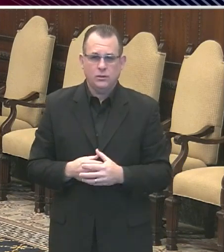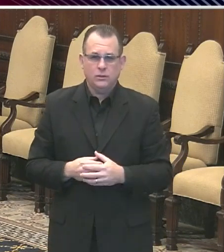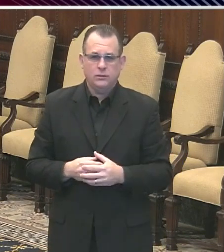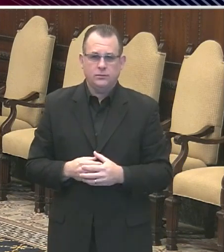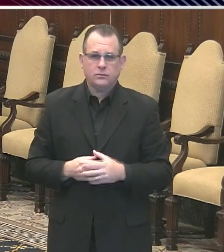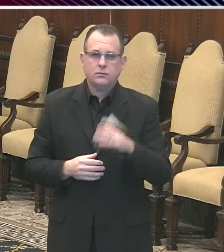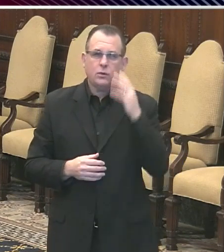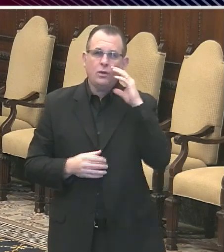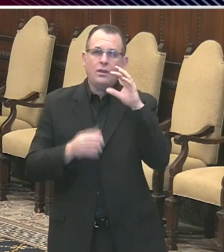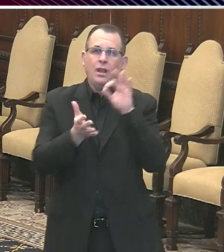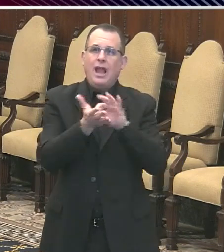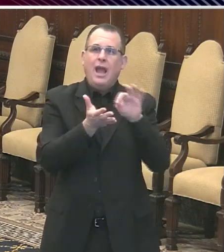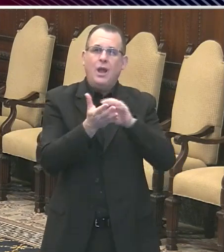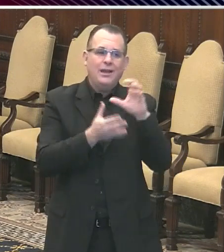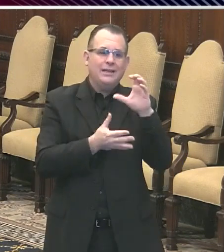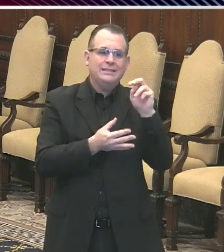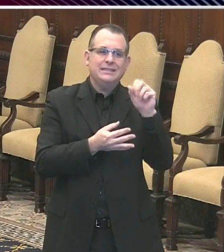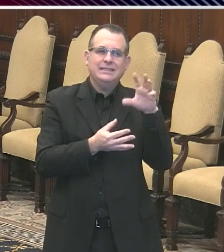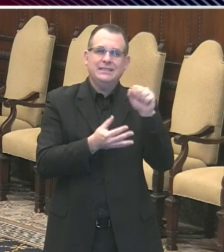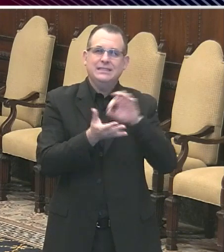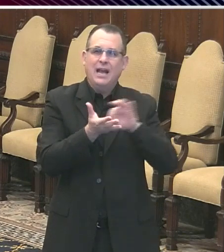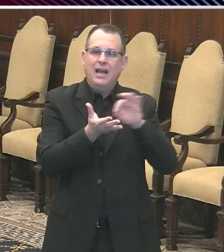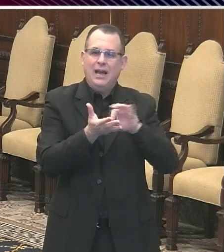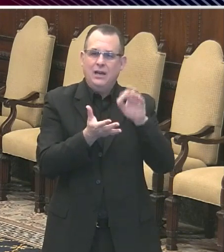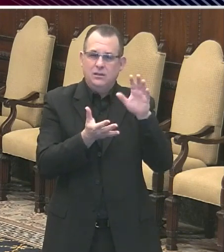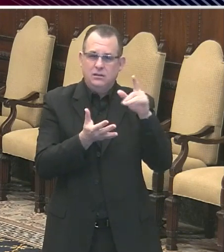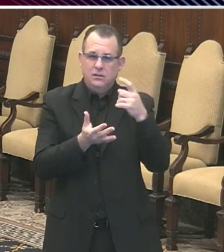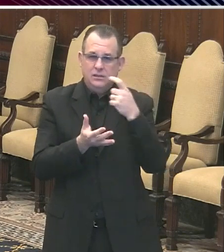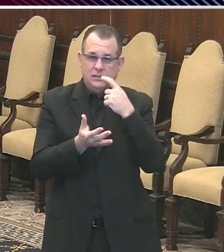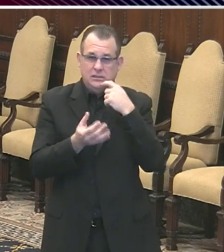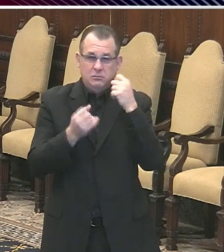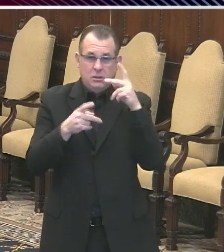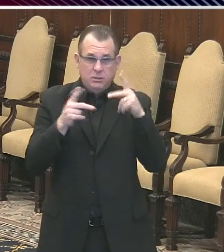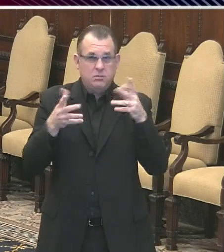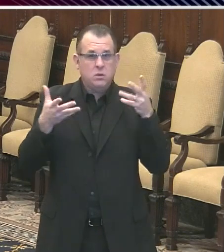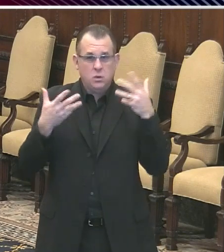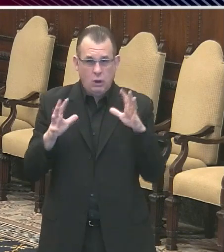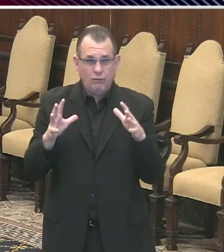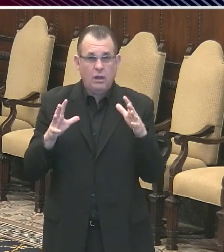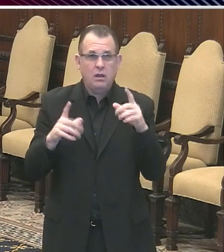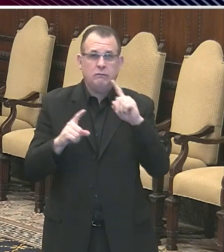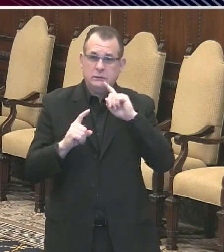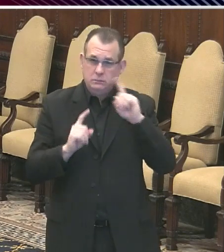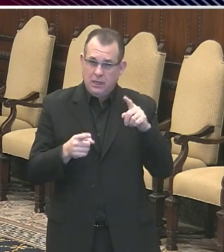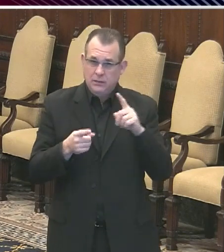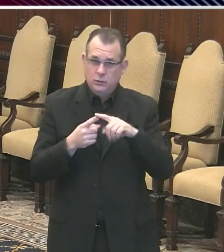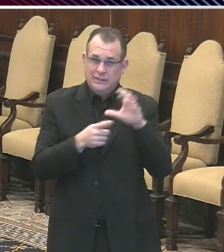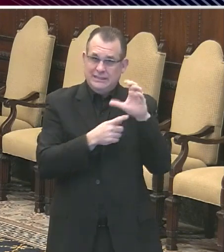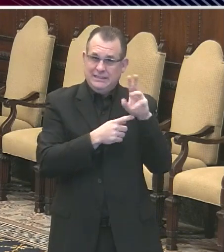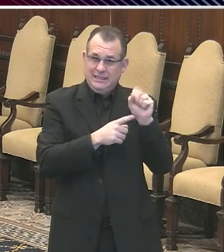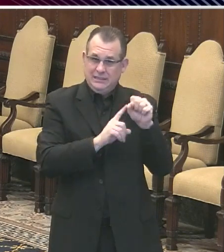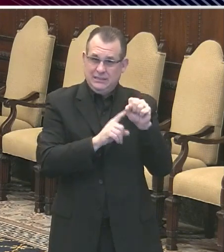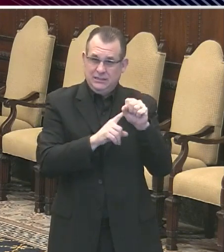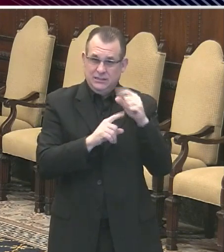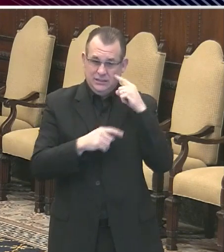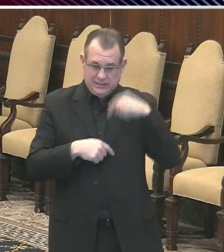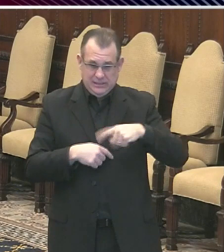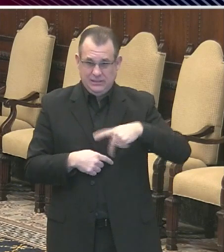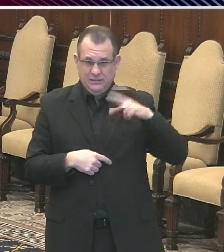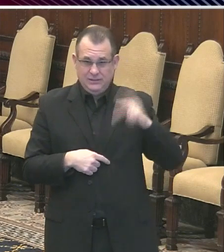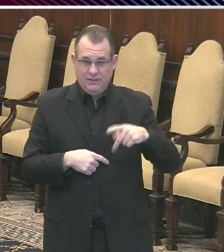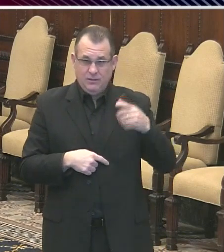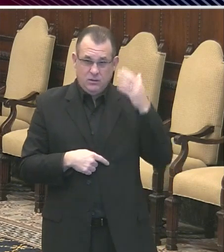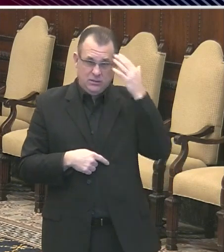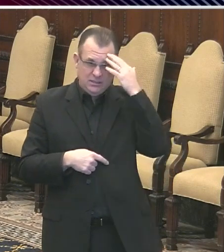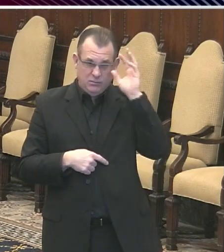the ninth of the 10th largest cities with only a 42% response rate. Is that concerning, and do you have any plans